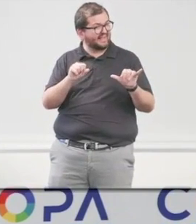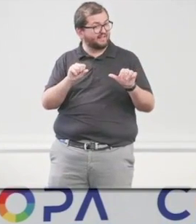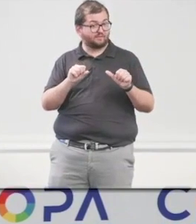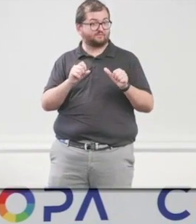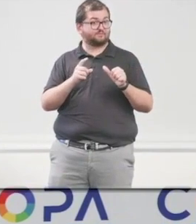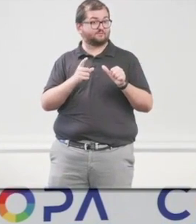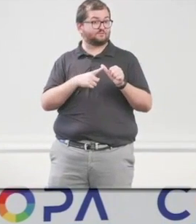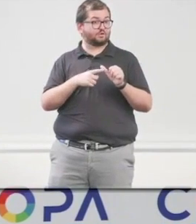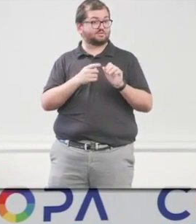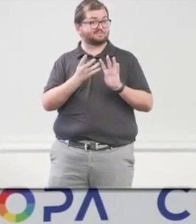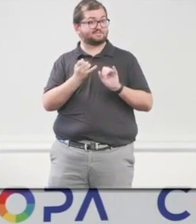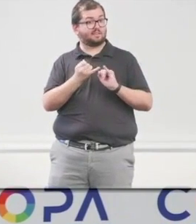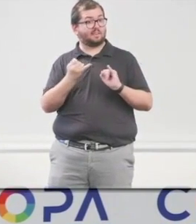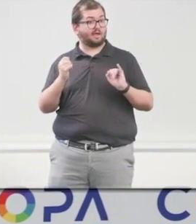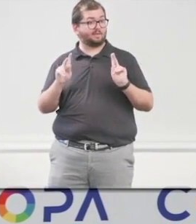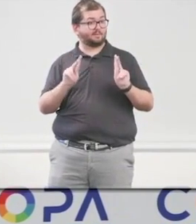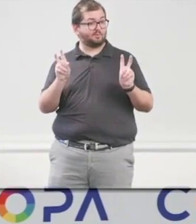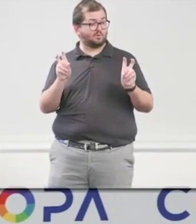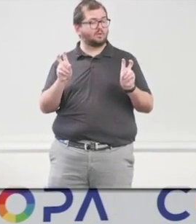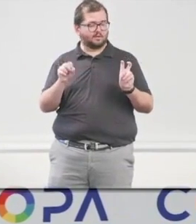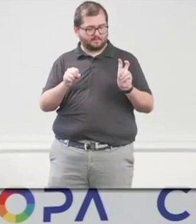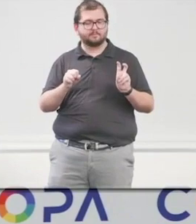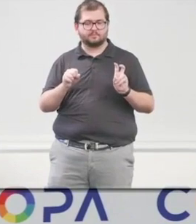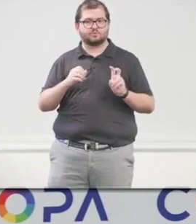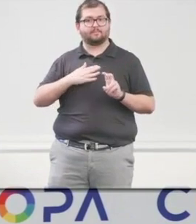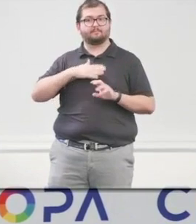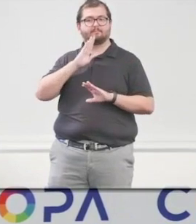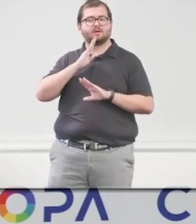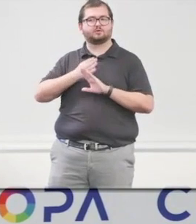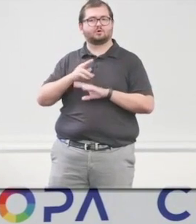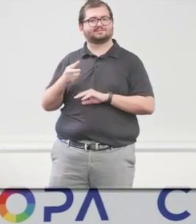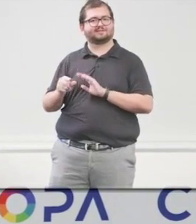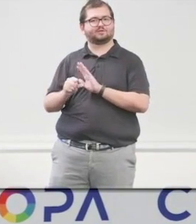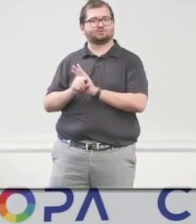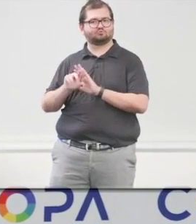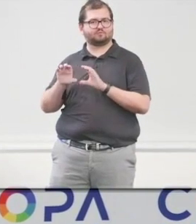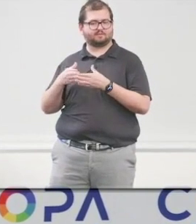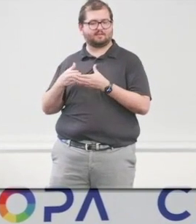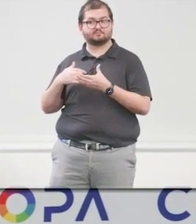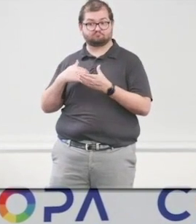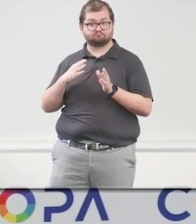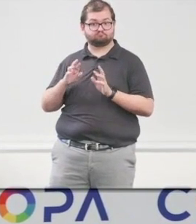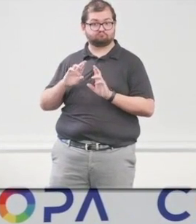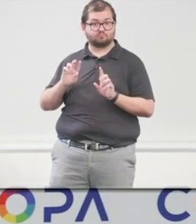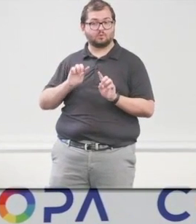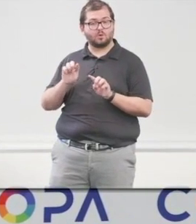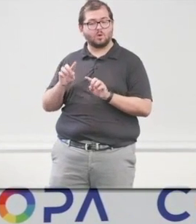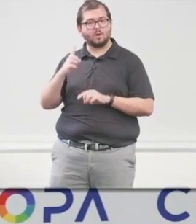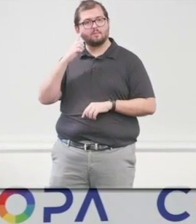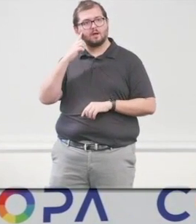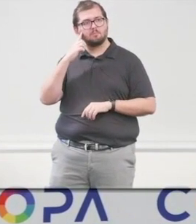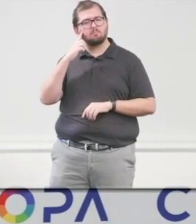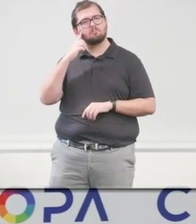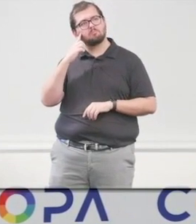do that? All right. So I was going to do my daughter's second grade class, and I thought, you know,